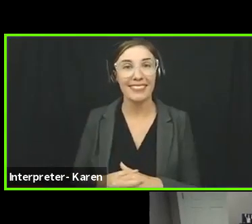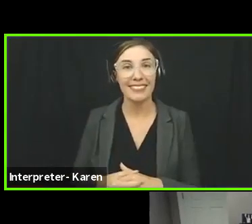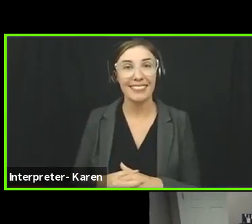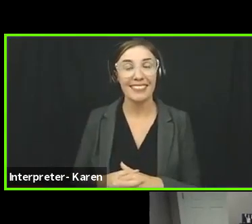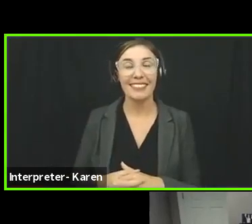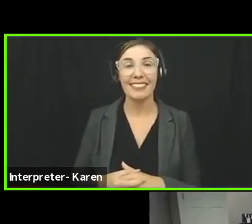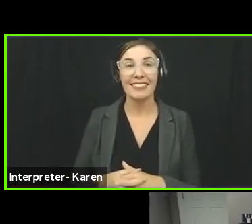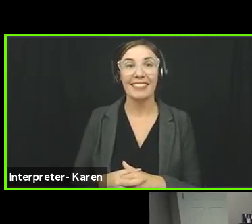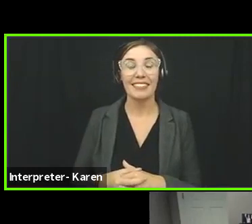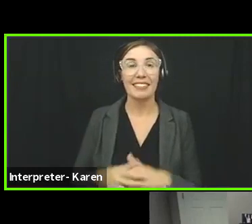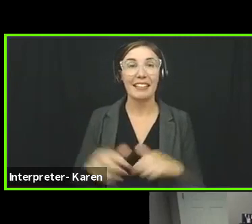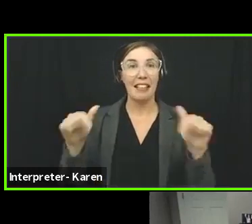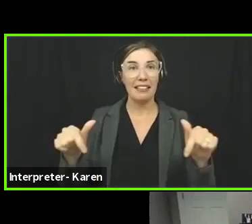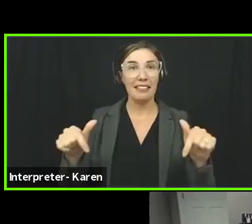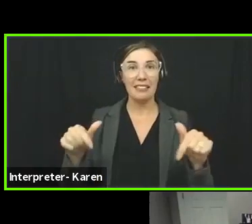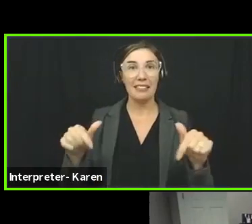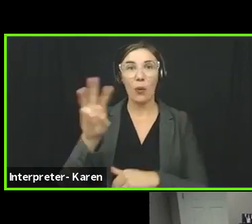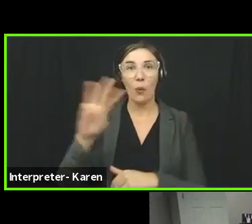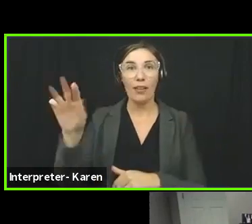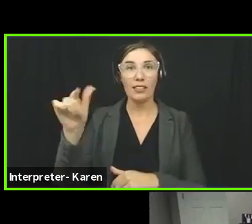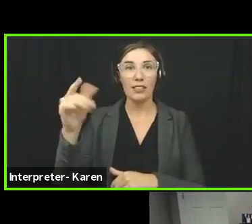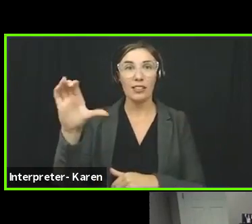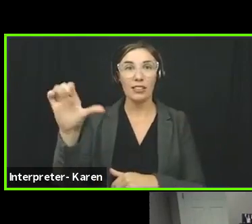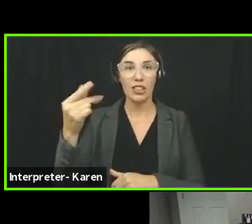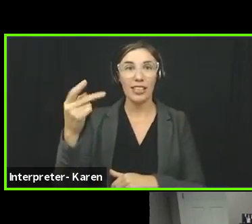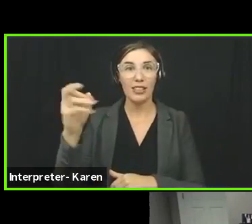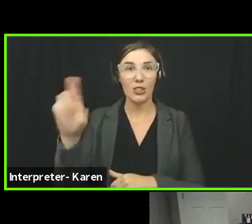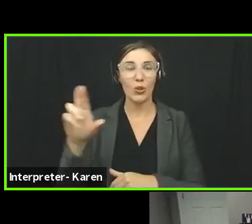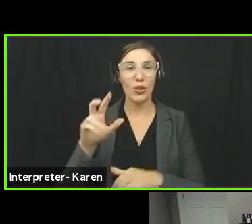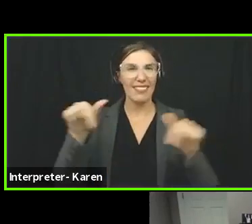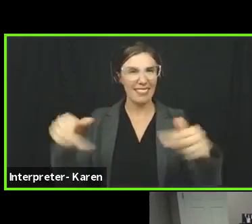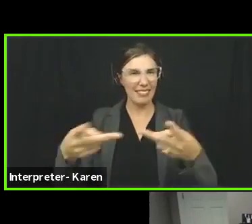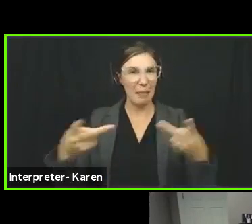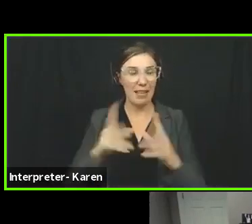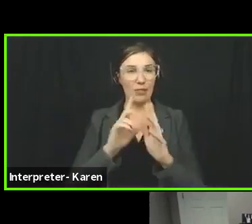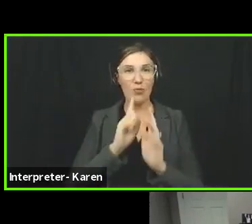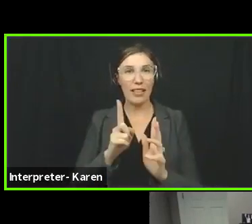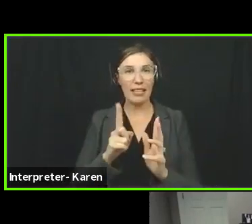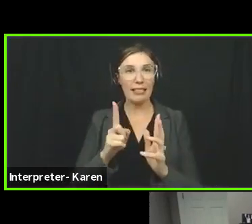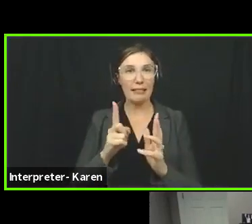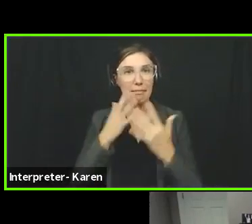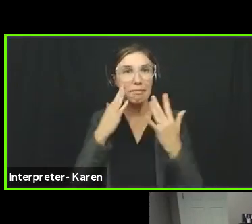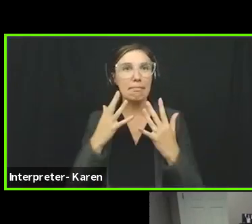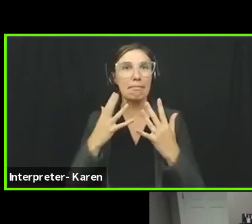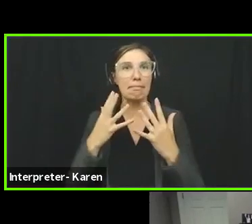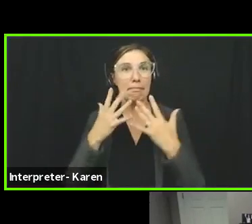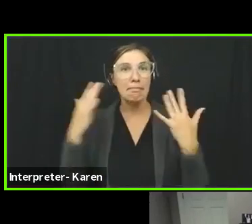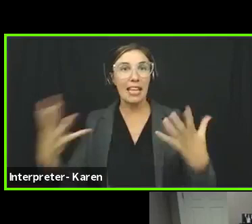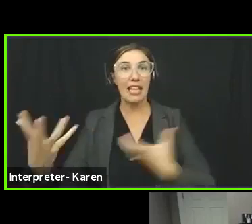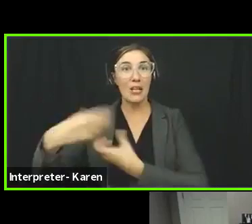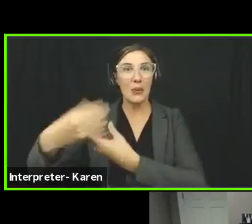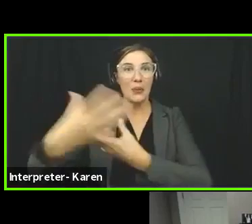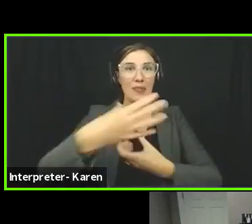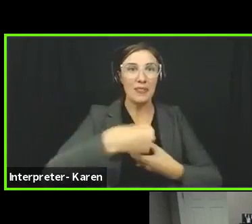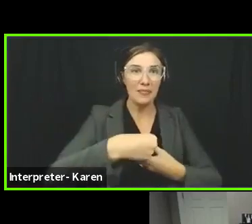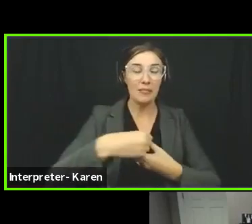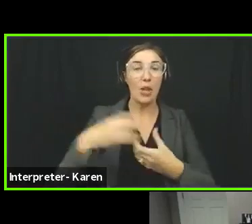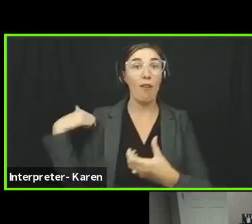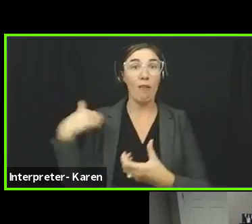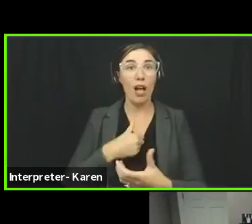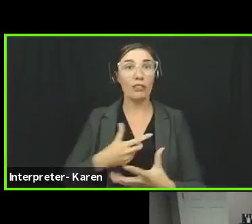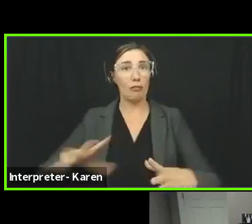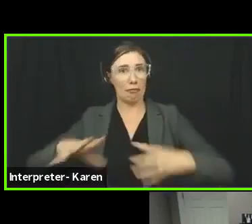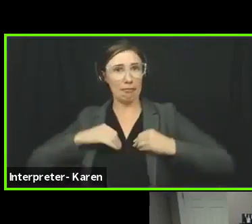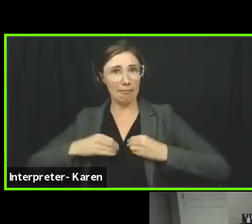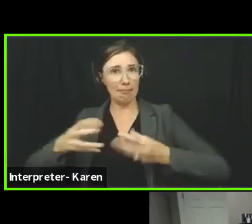a very inclusive place. And those of us who are inclusive outnumber those who aren't. And so we're